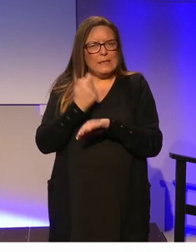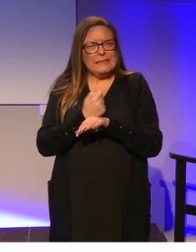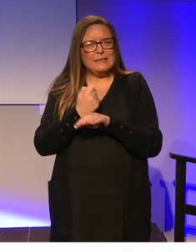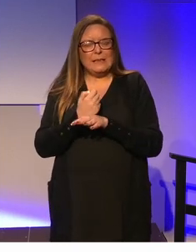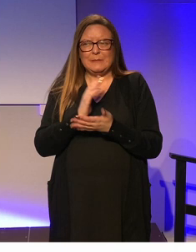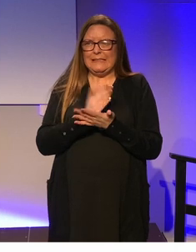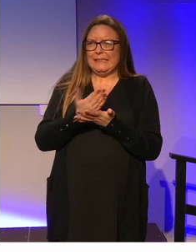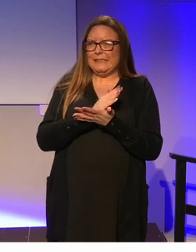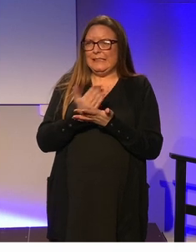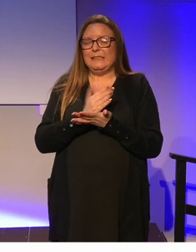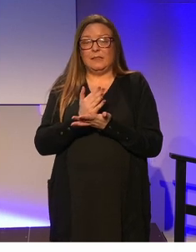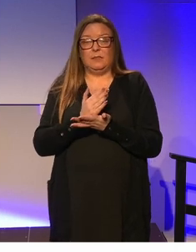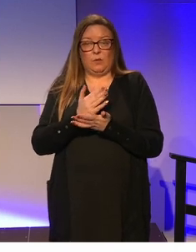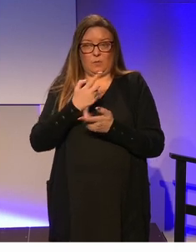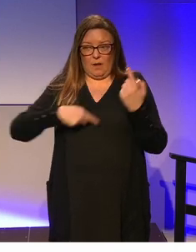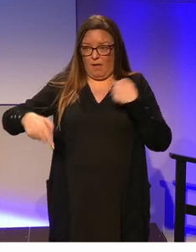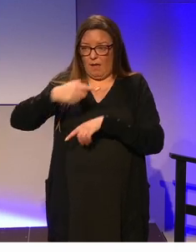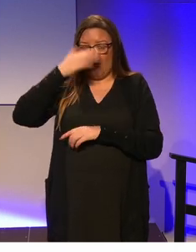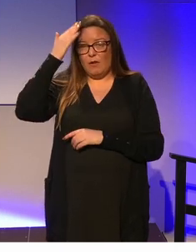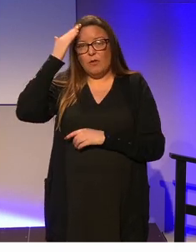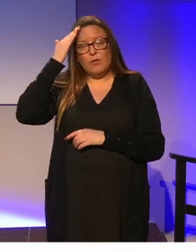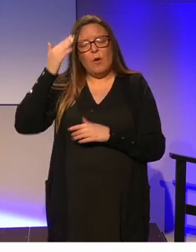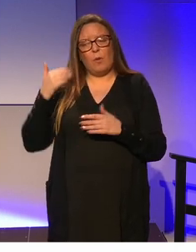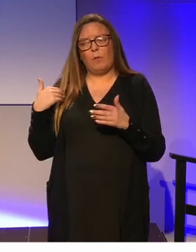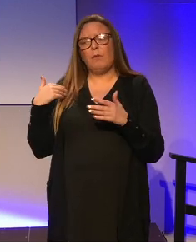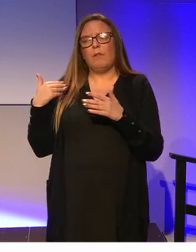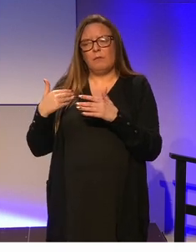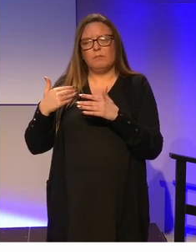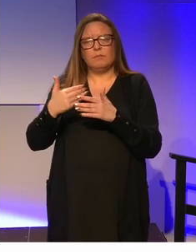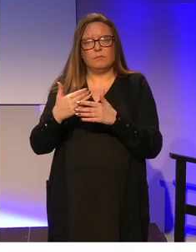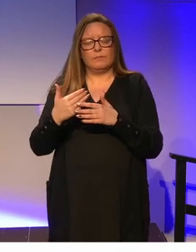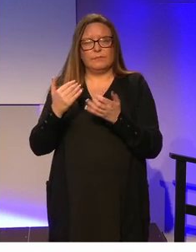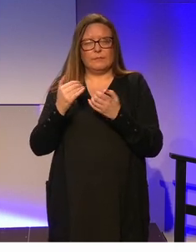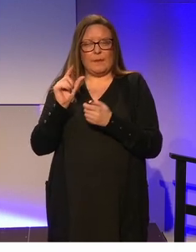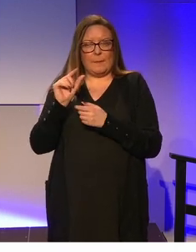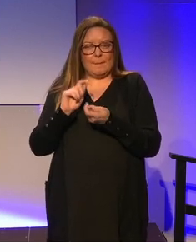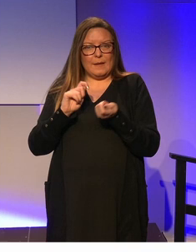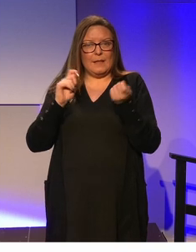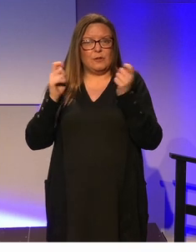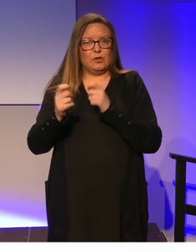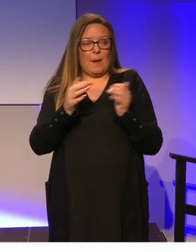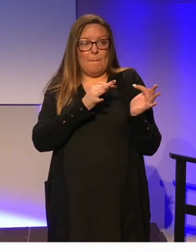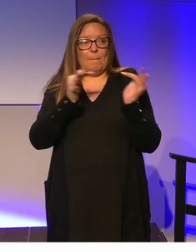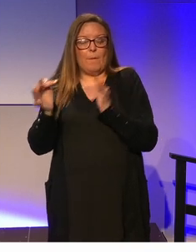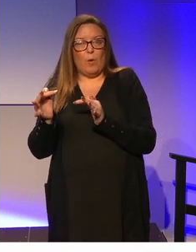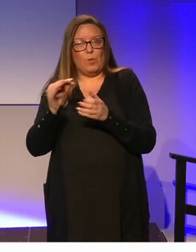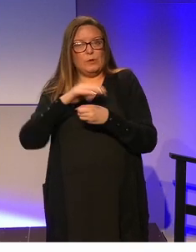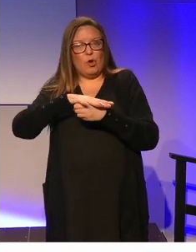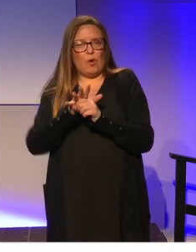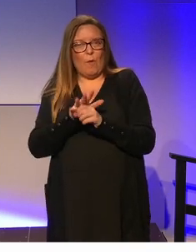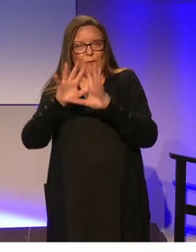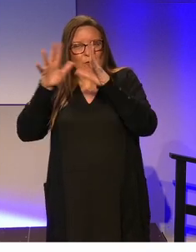here in this room that we're still the bridge on the bridge back to a post COVID world that's still very much a work in progress.